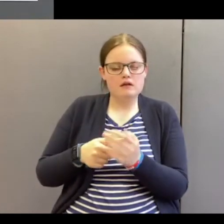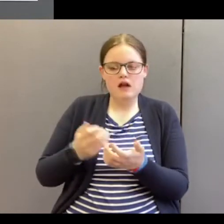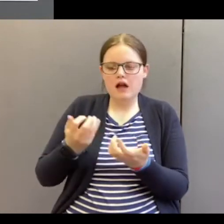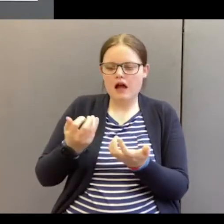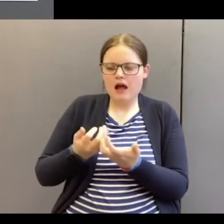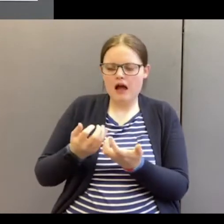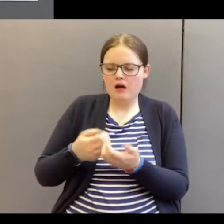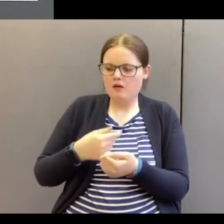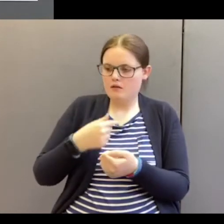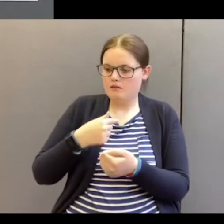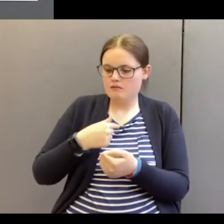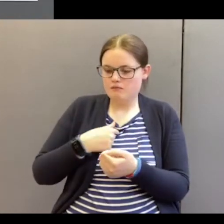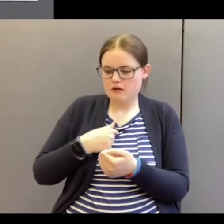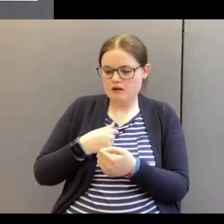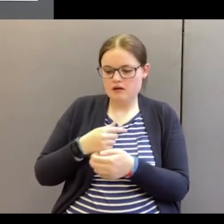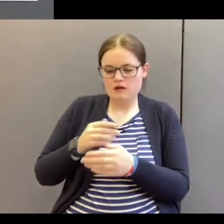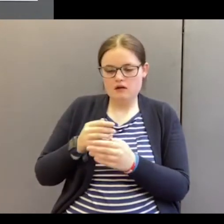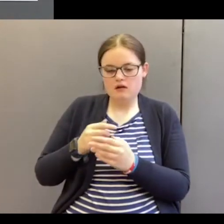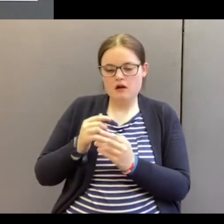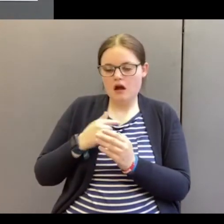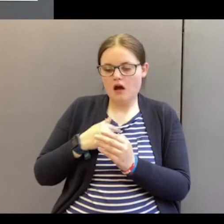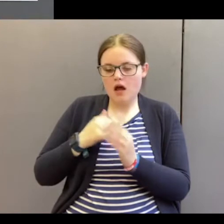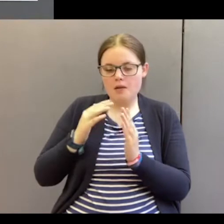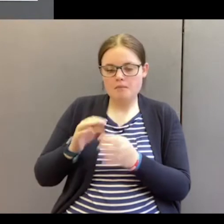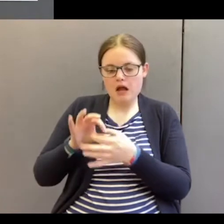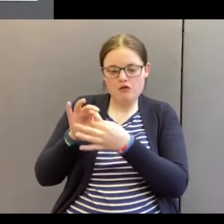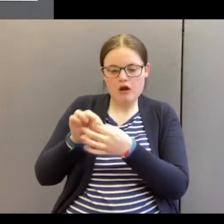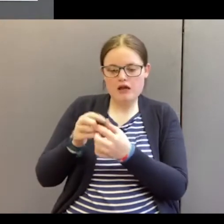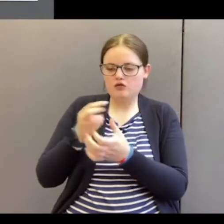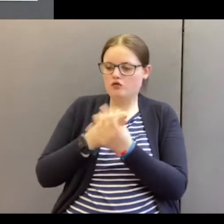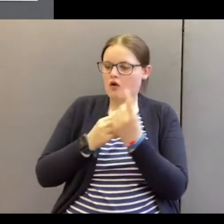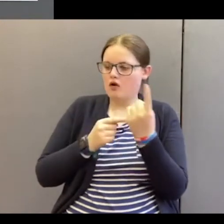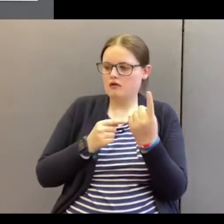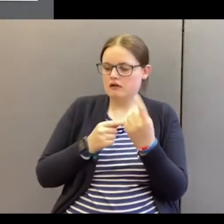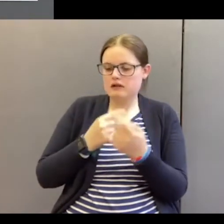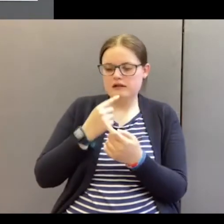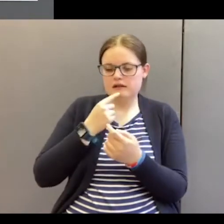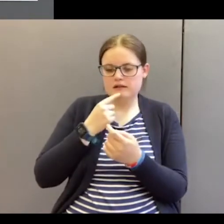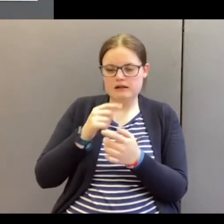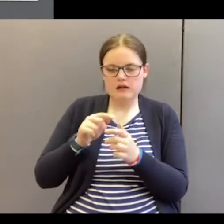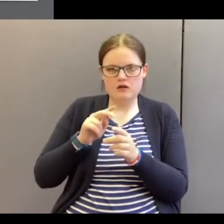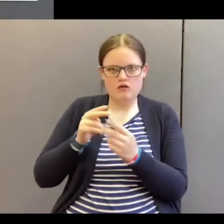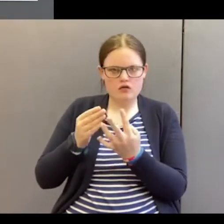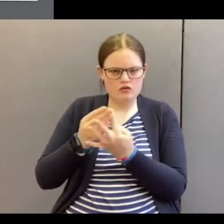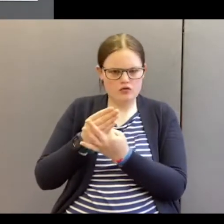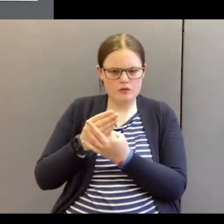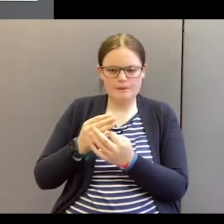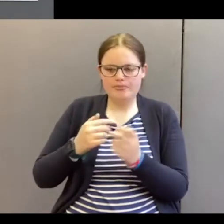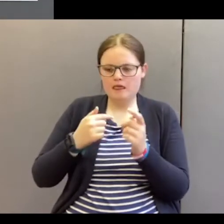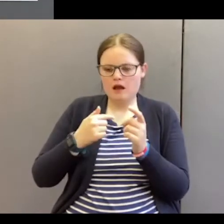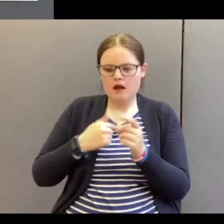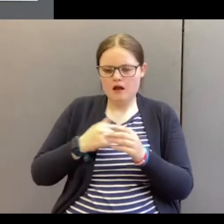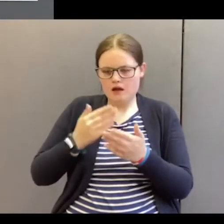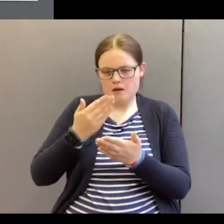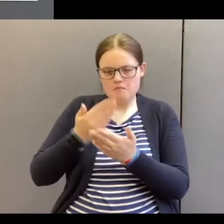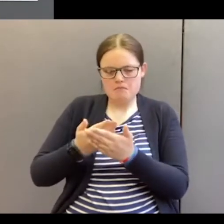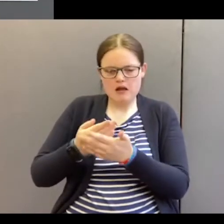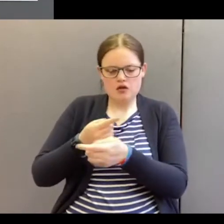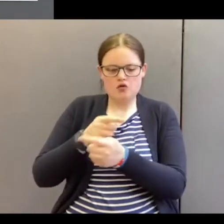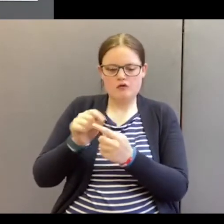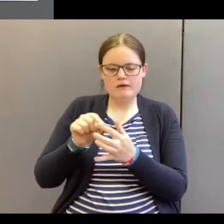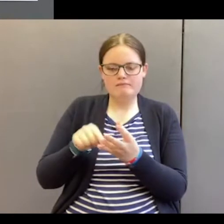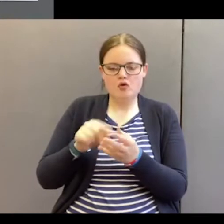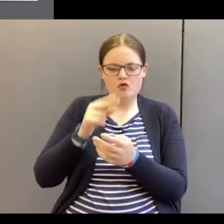I must relate to God. It says, let's look through them. I beseech you. This is Paul